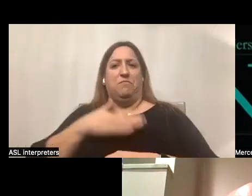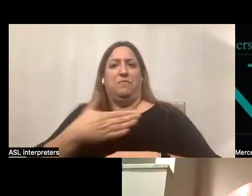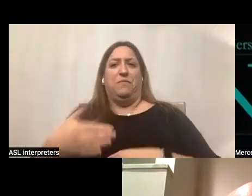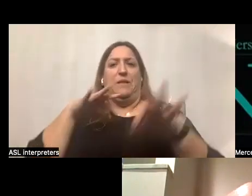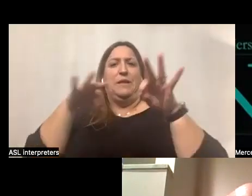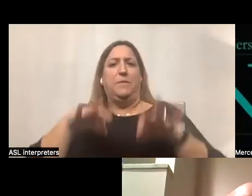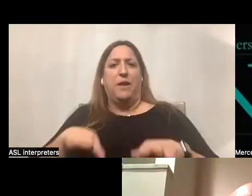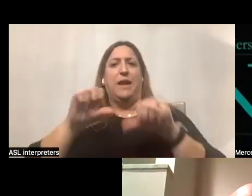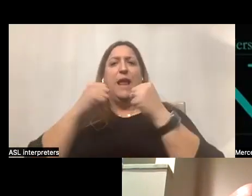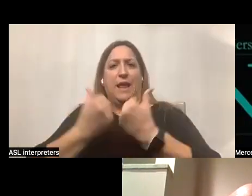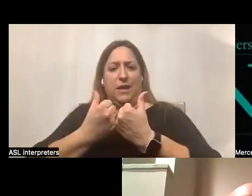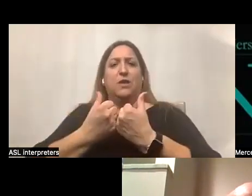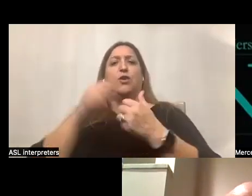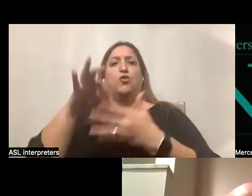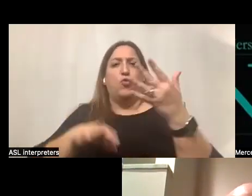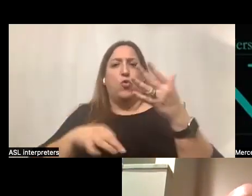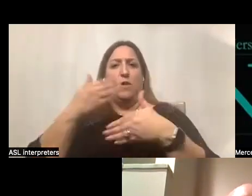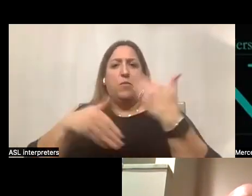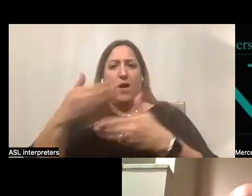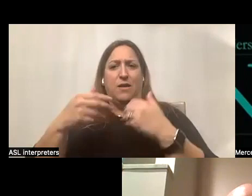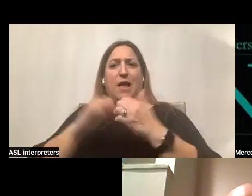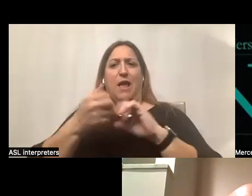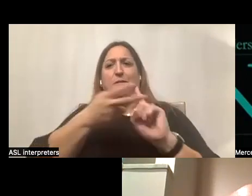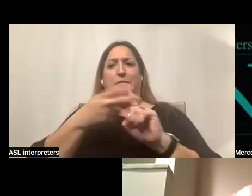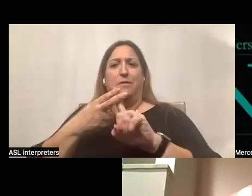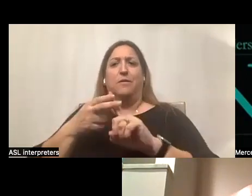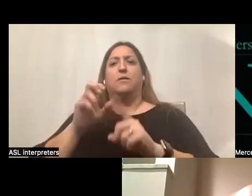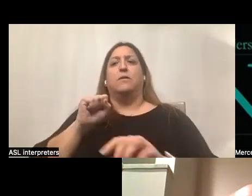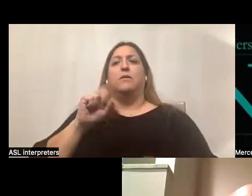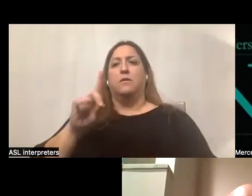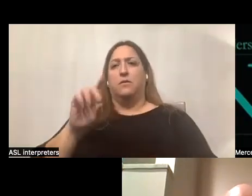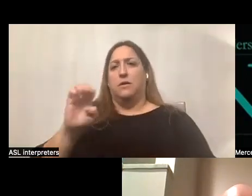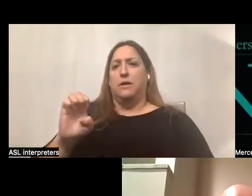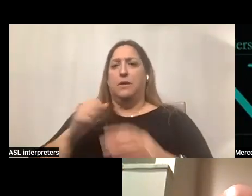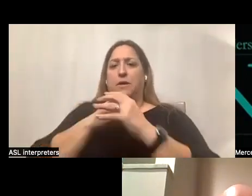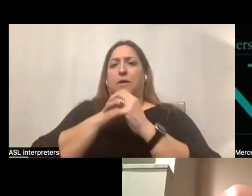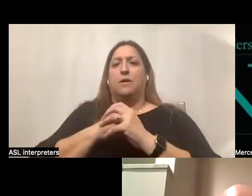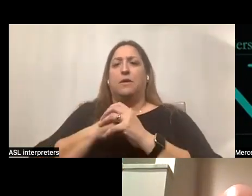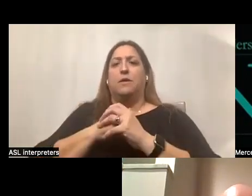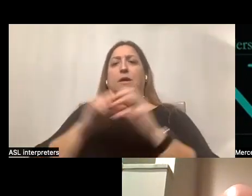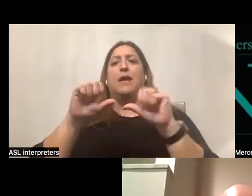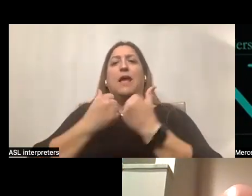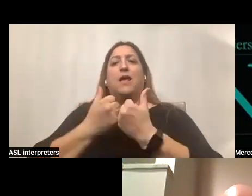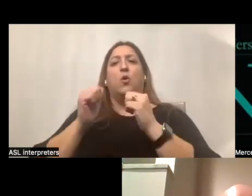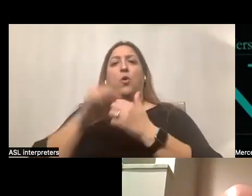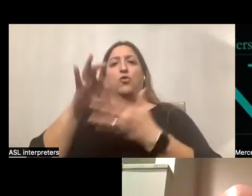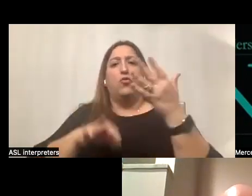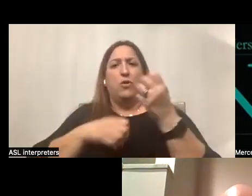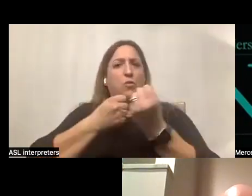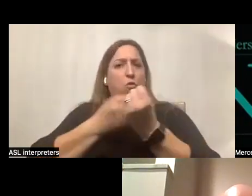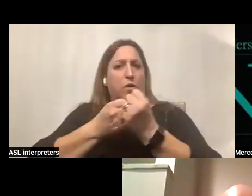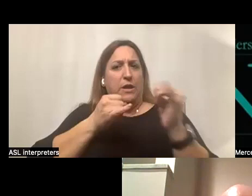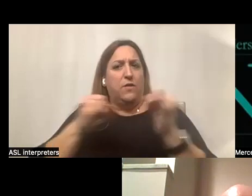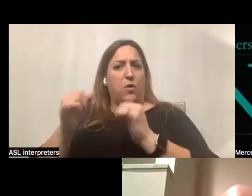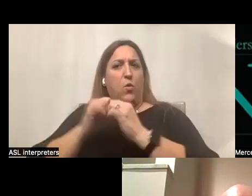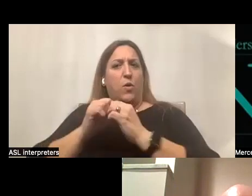agency with choice's process to onboard a new self-directed employee. Agency with choice supports its individuals with